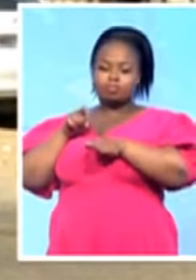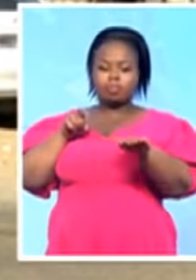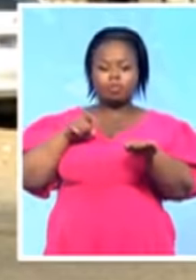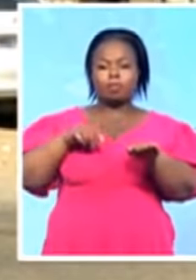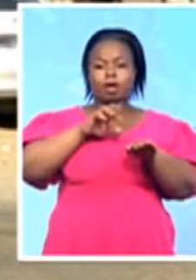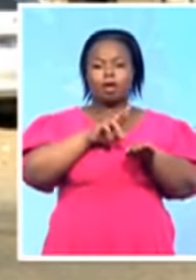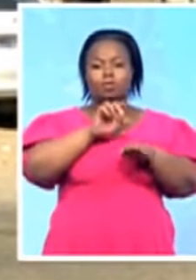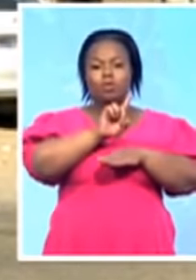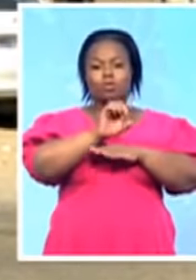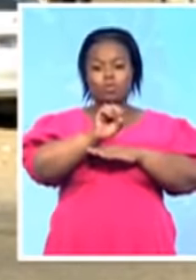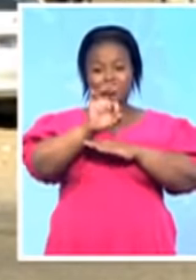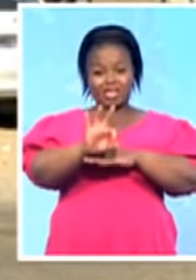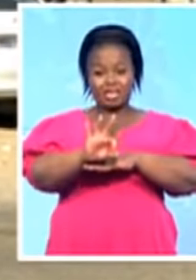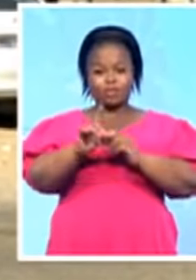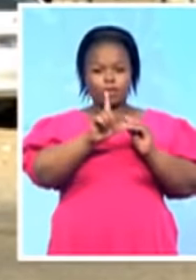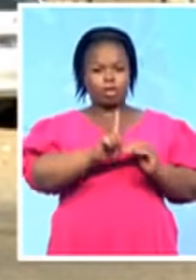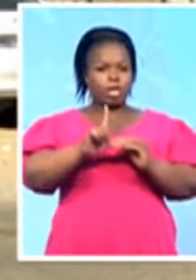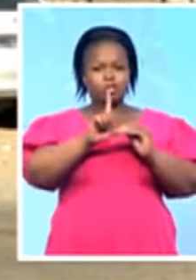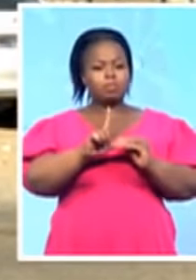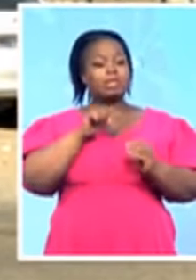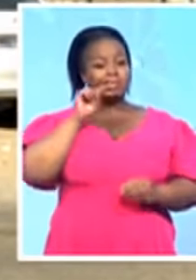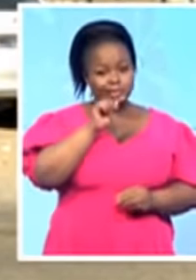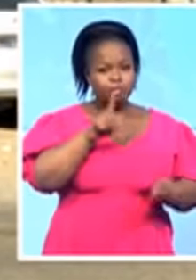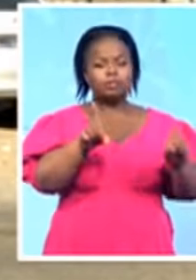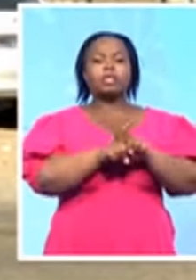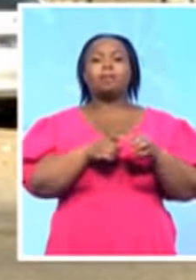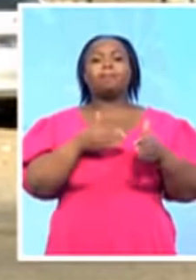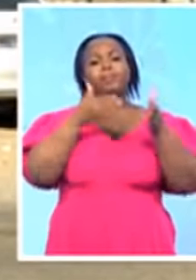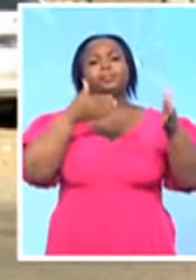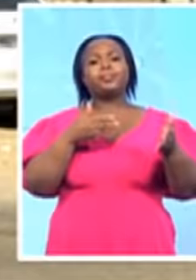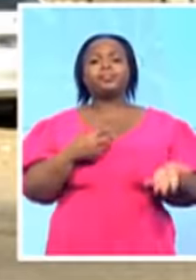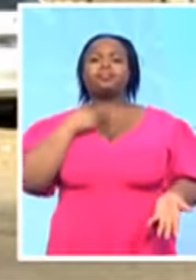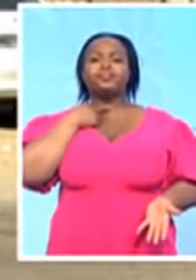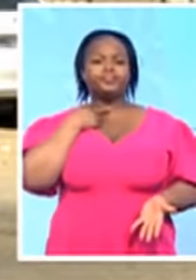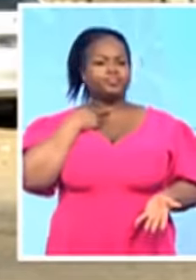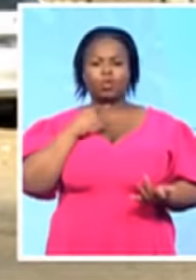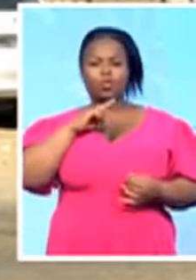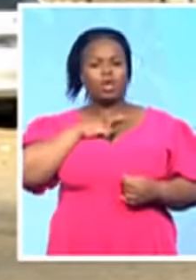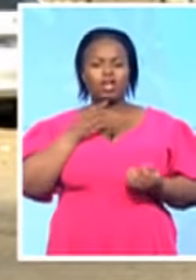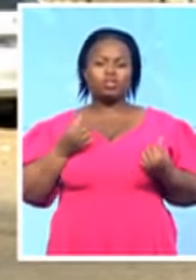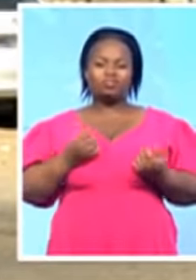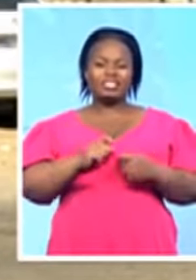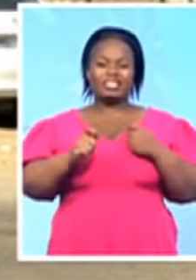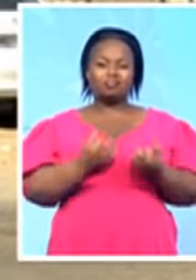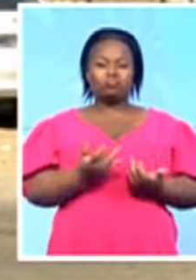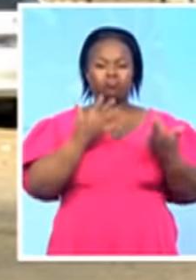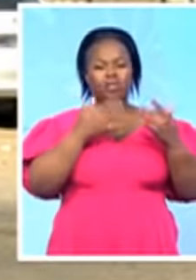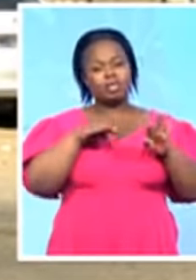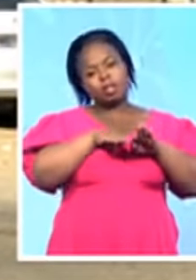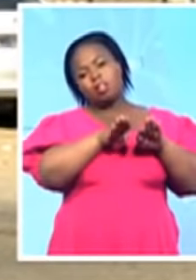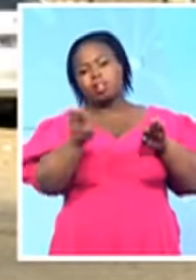And unfortunately, many of them have been caught up there as well and having to make a U-turn. So this is really, really certainly